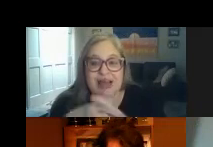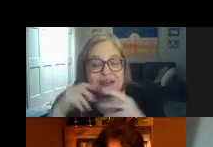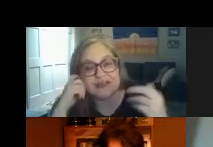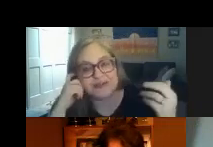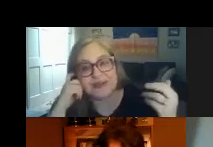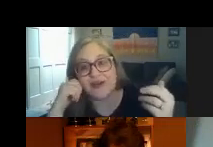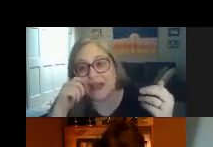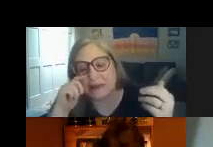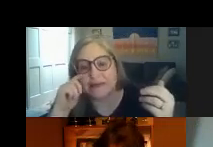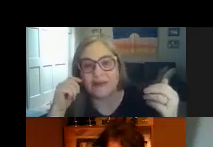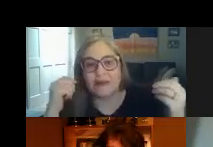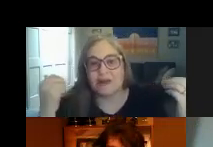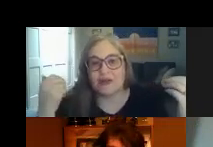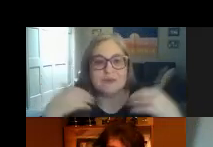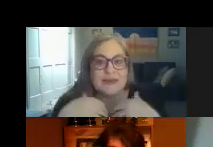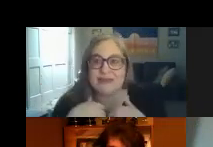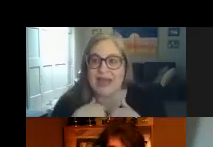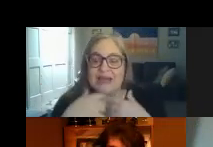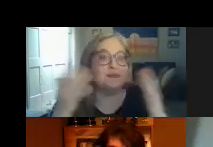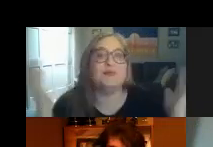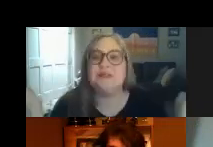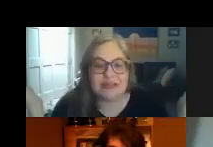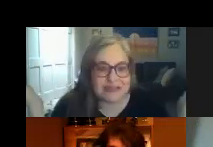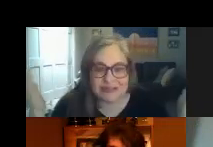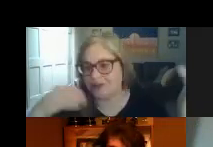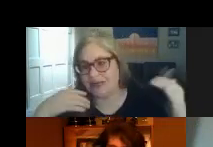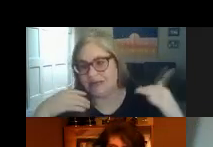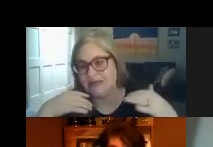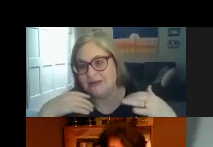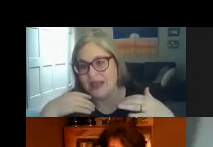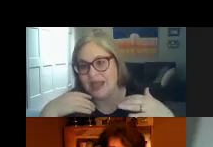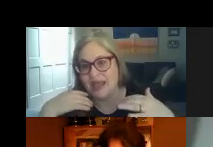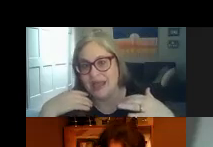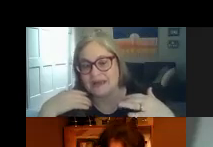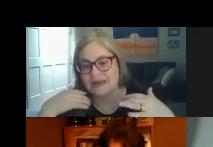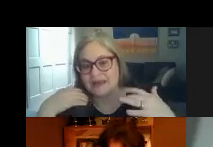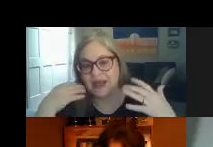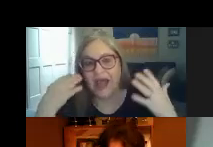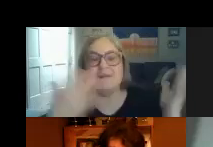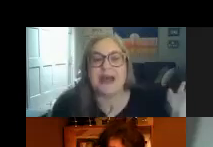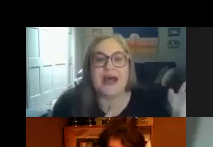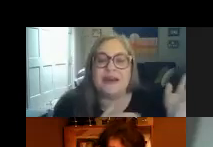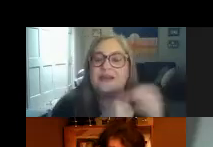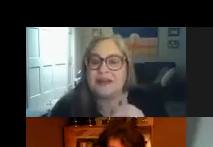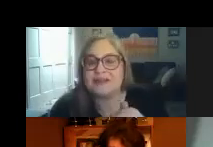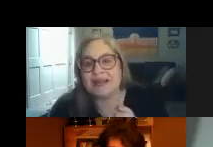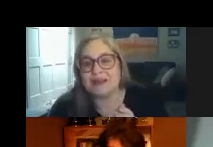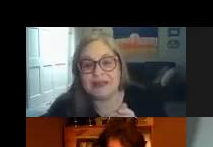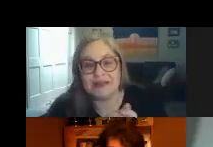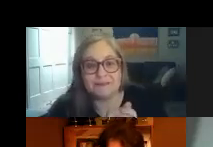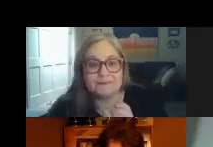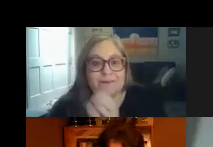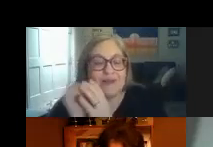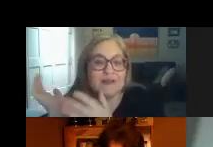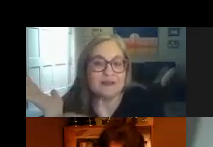special ed he's doing fine you might say i completely disagree and i'm i want to go get a second